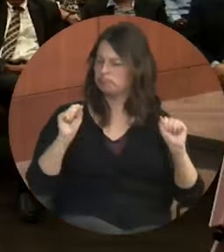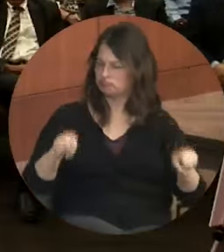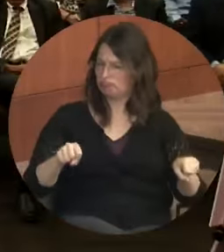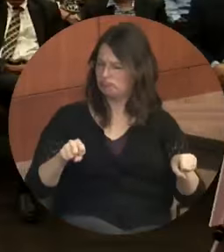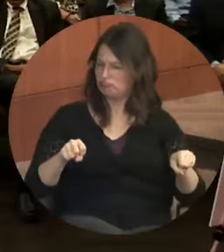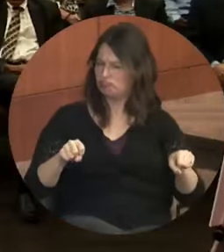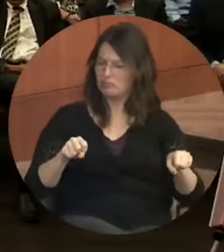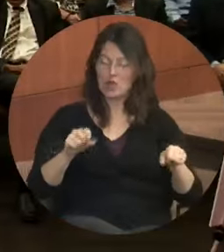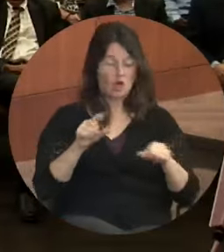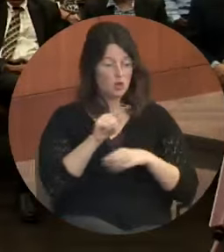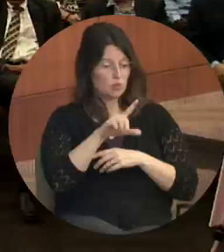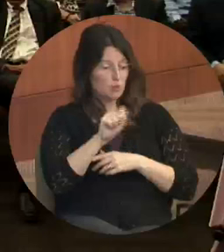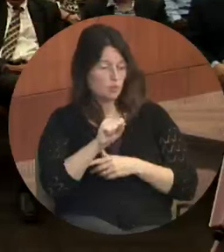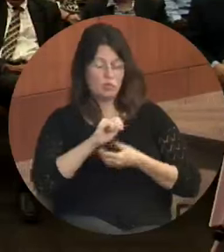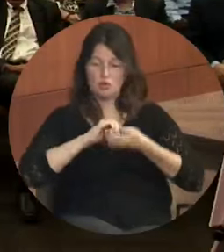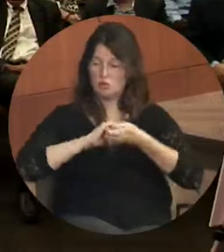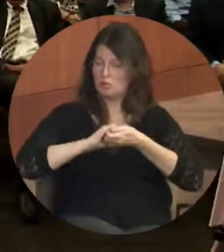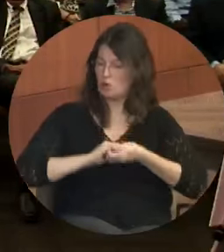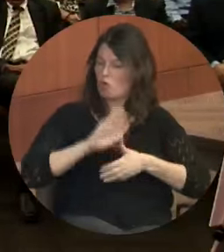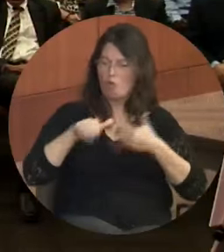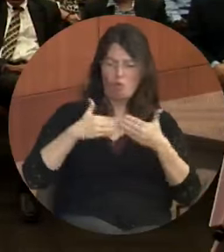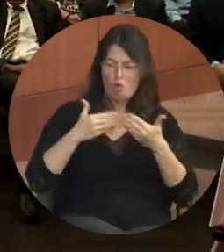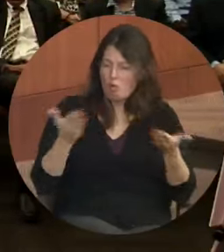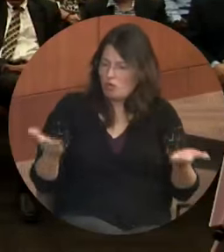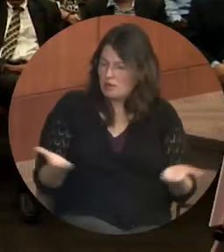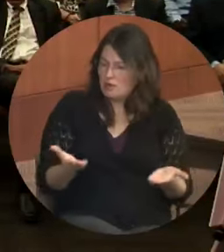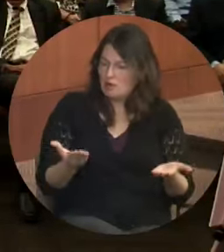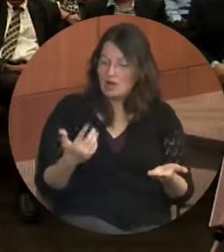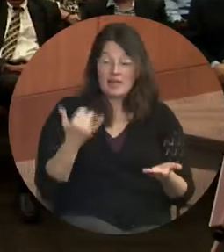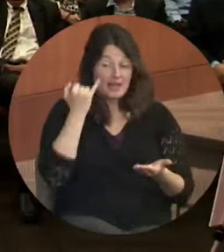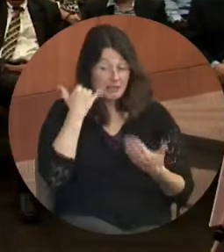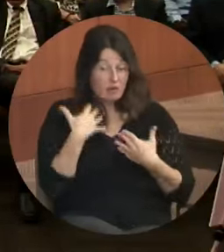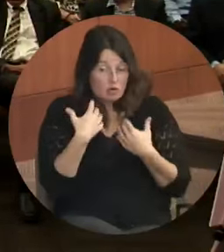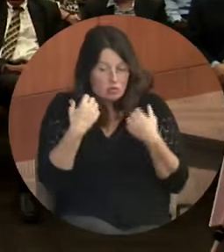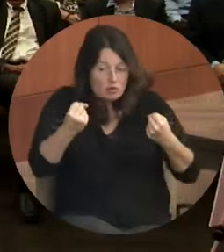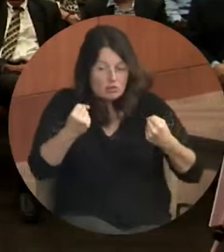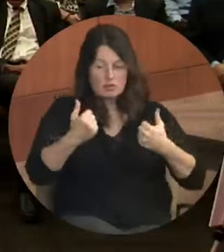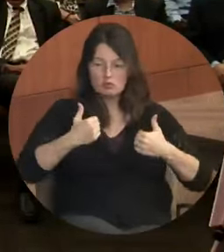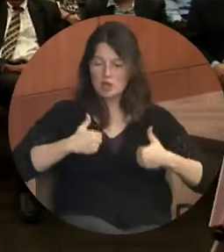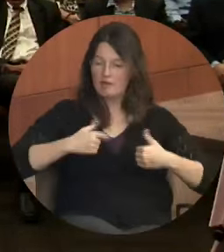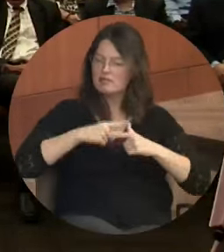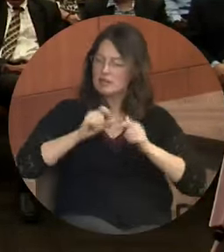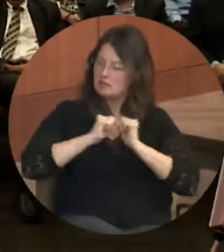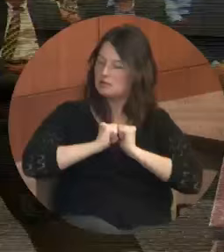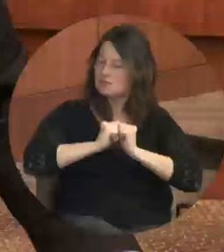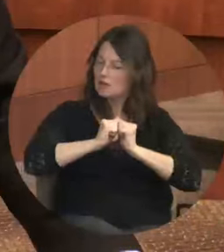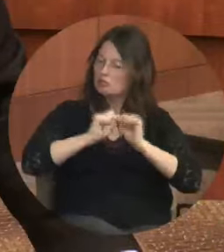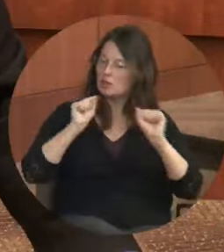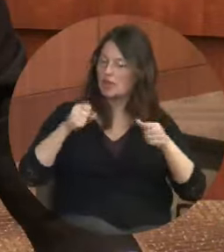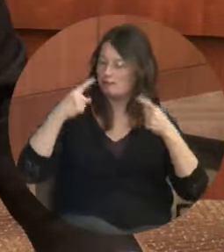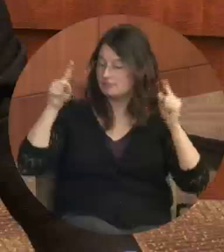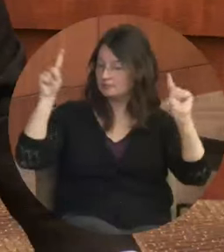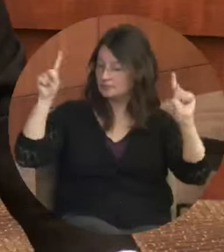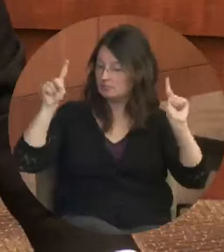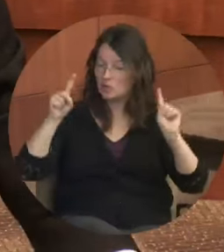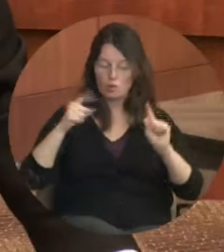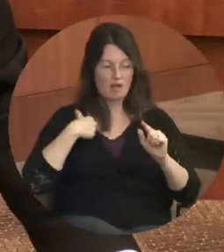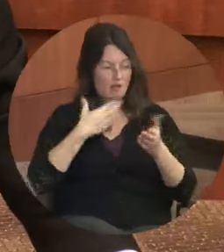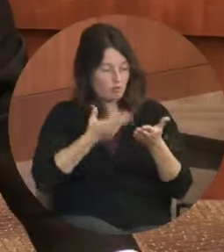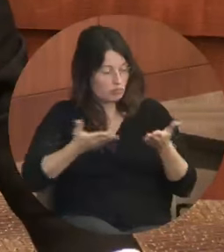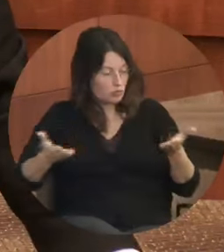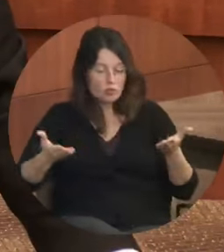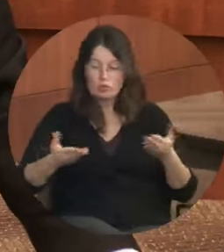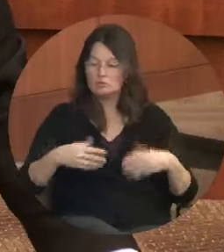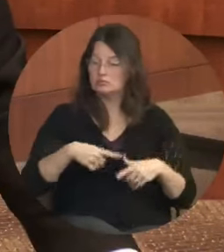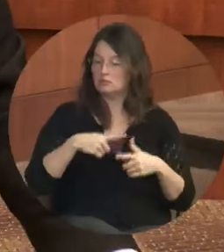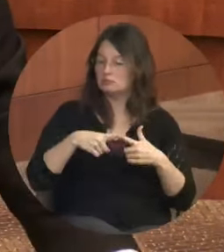If we have the courage to try it, we can do this together. We have resources, expertise, and